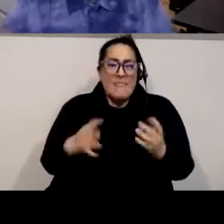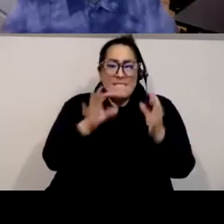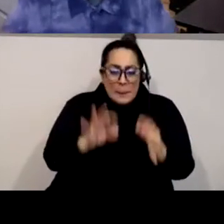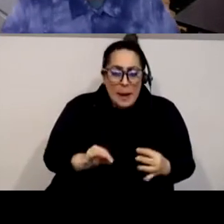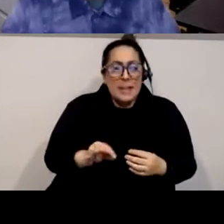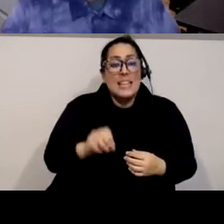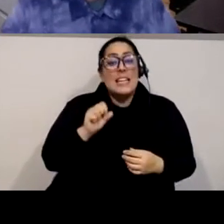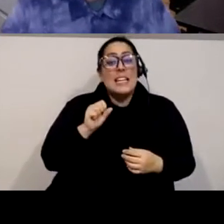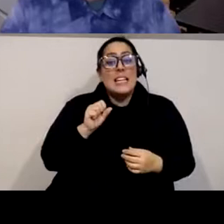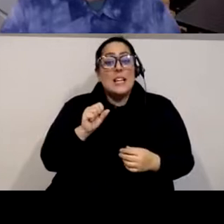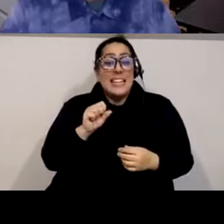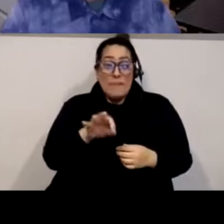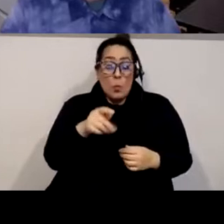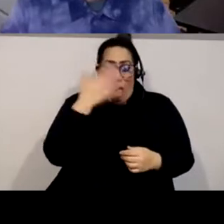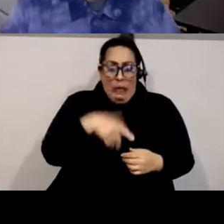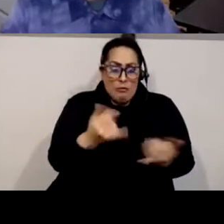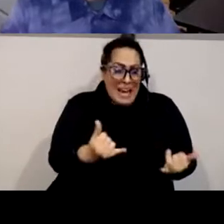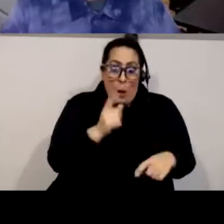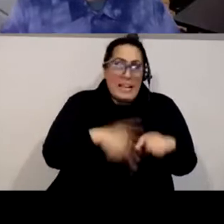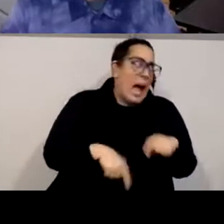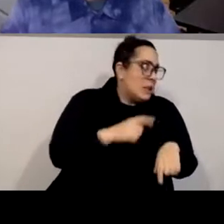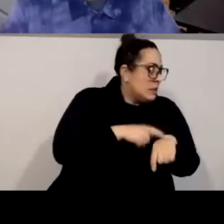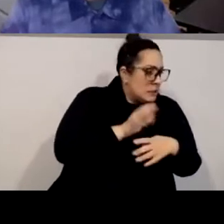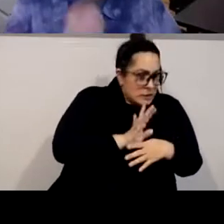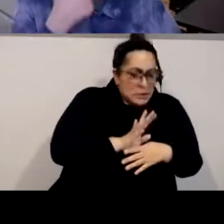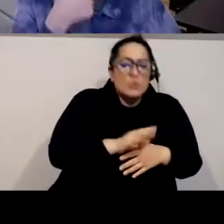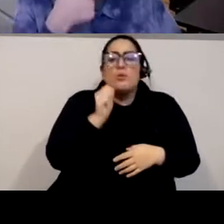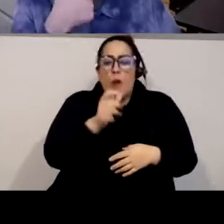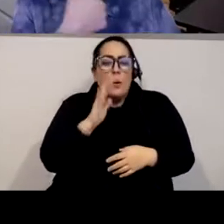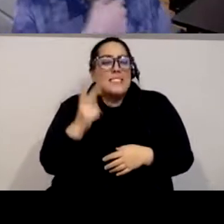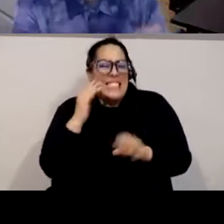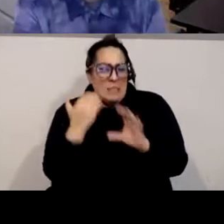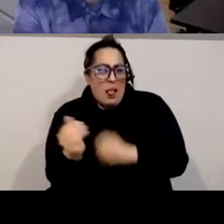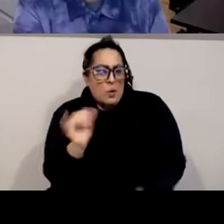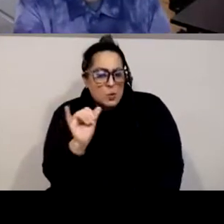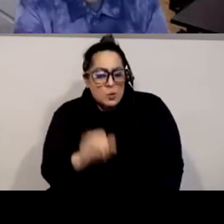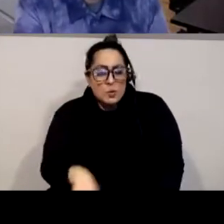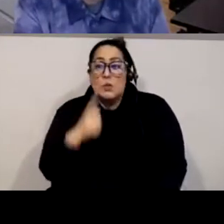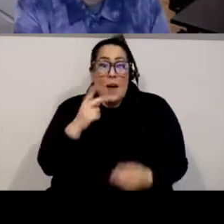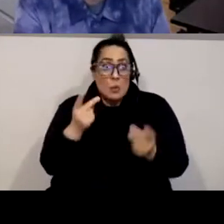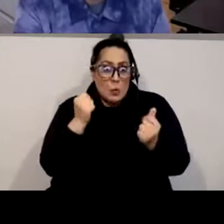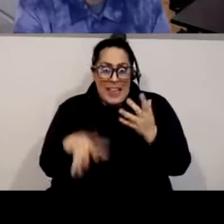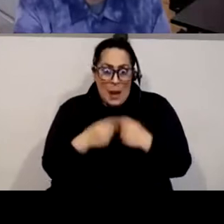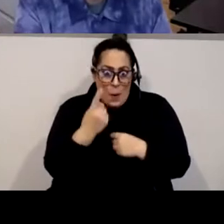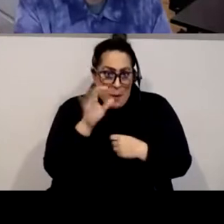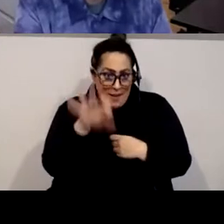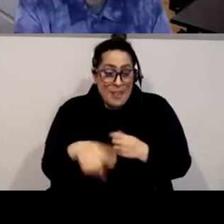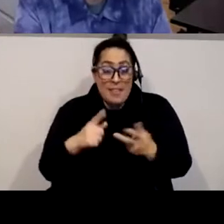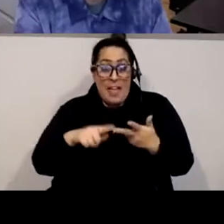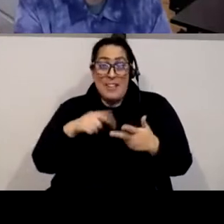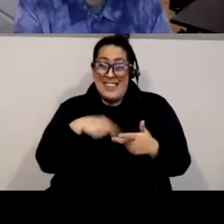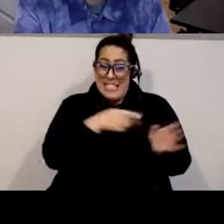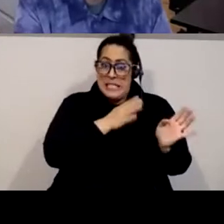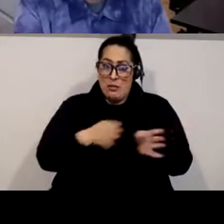you do not have time to do that right now um and i also before we go quickly i just want to let you know that the third um discussion in this